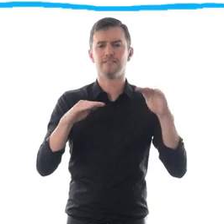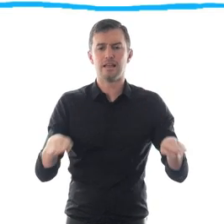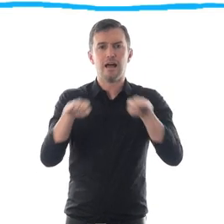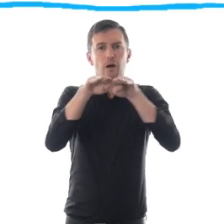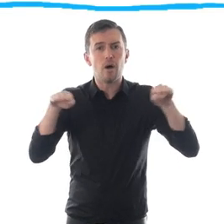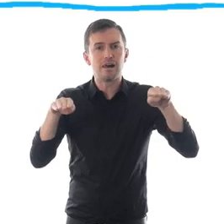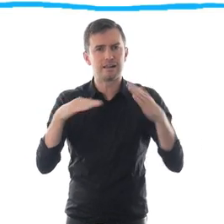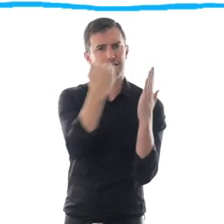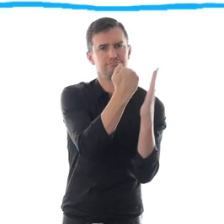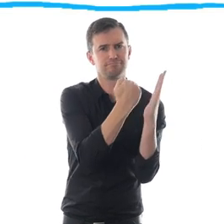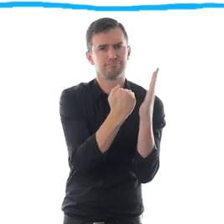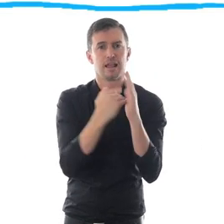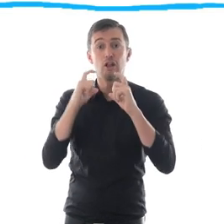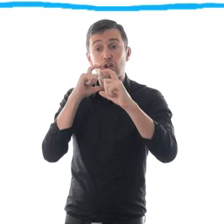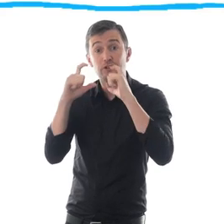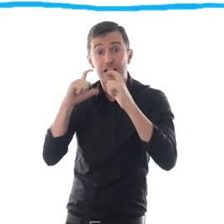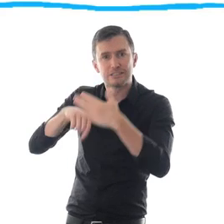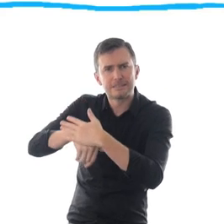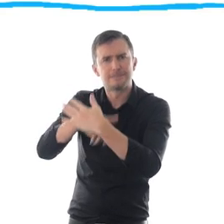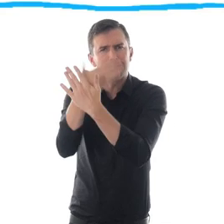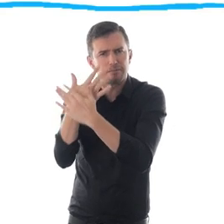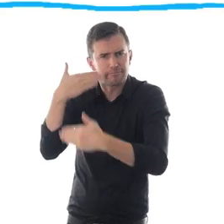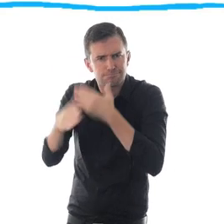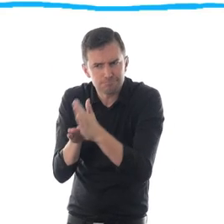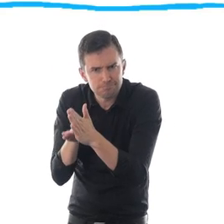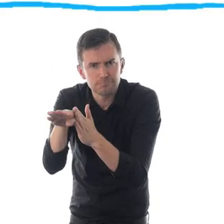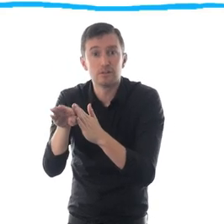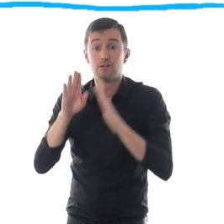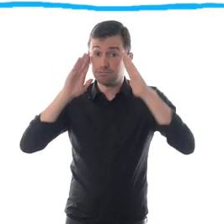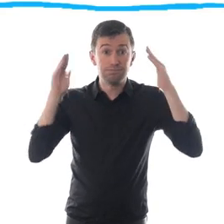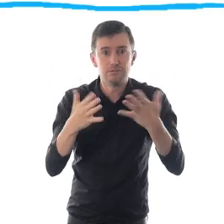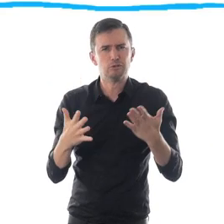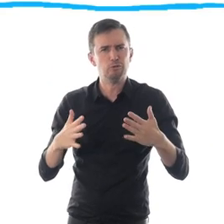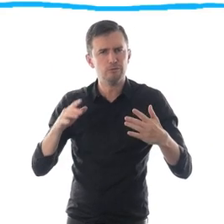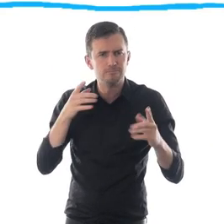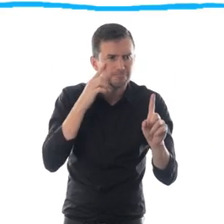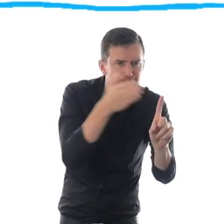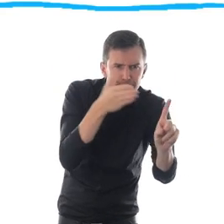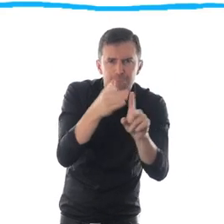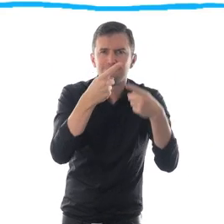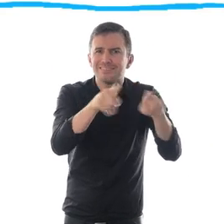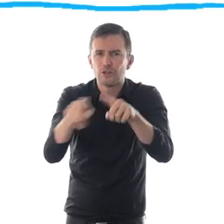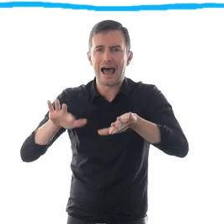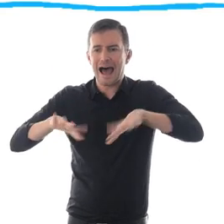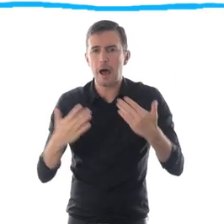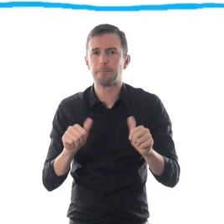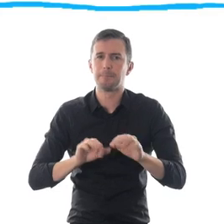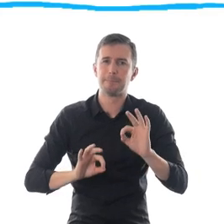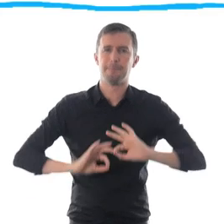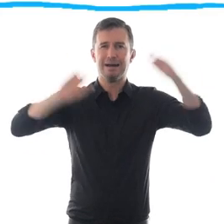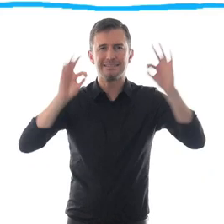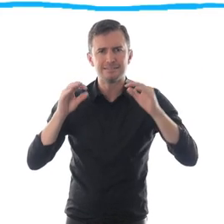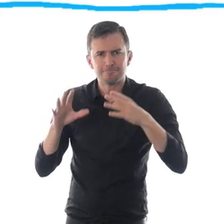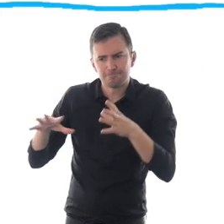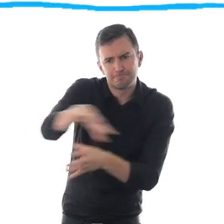are engaged in the process of developing and sharing communication messages. Those community members should include children with